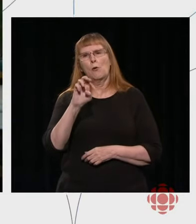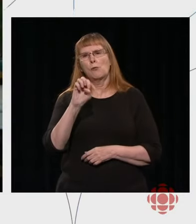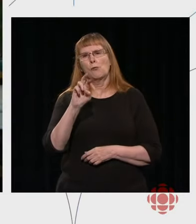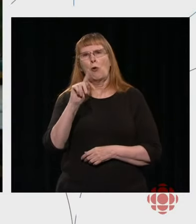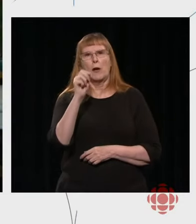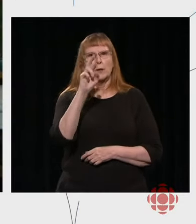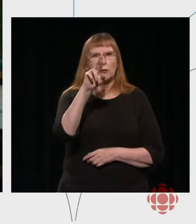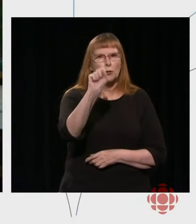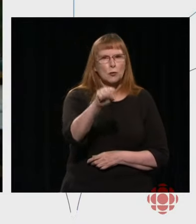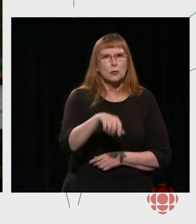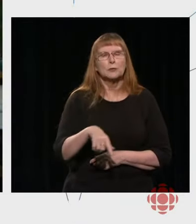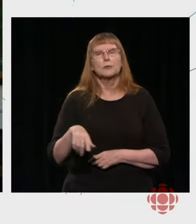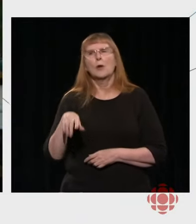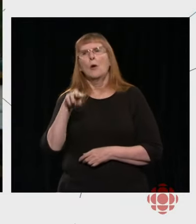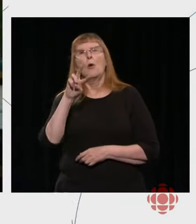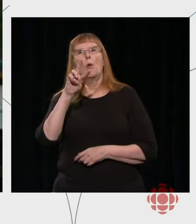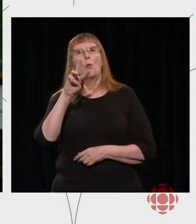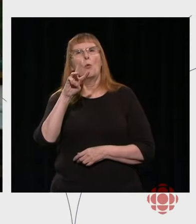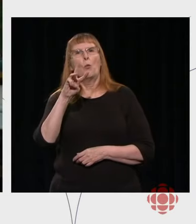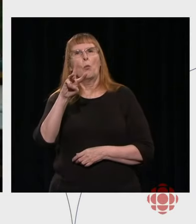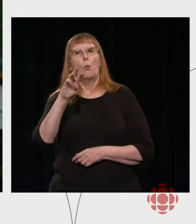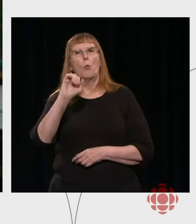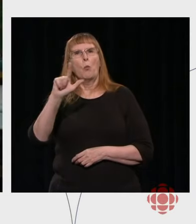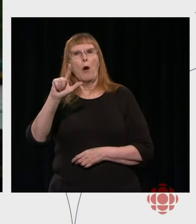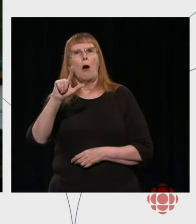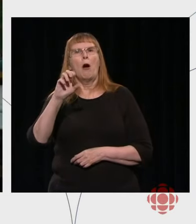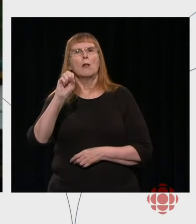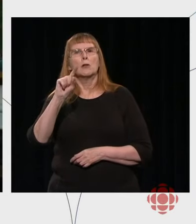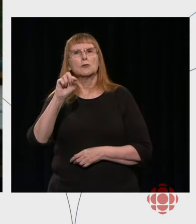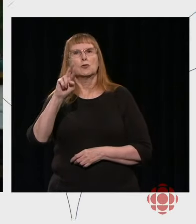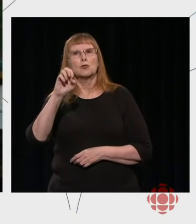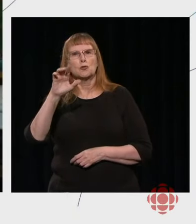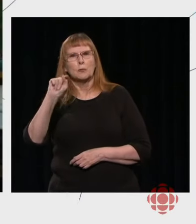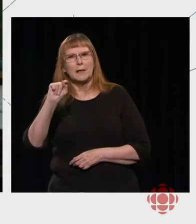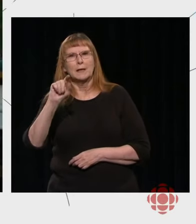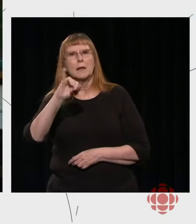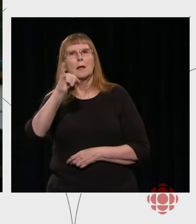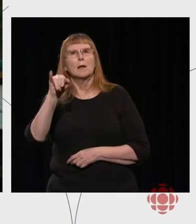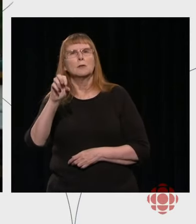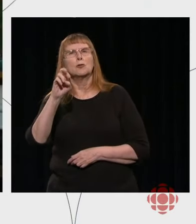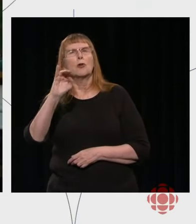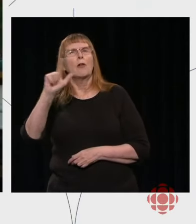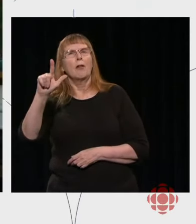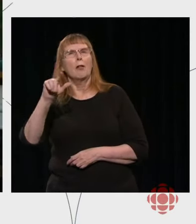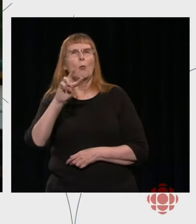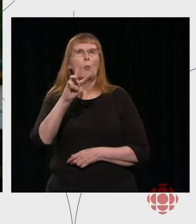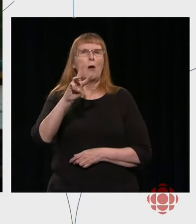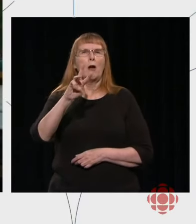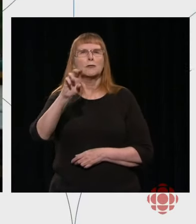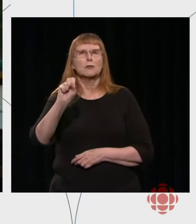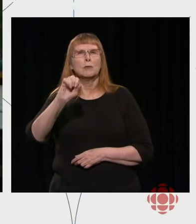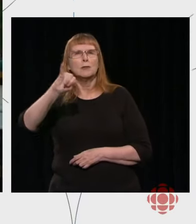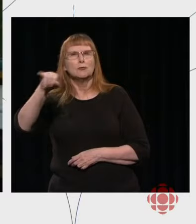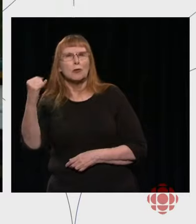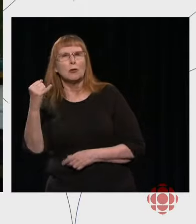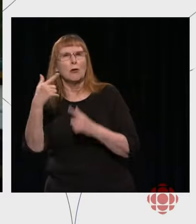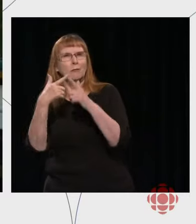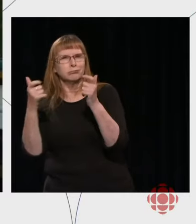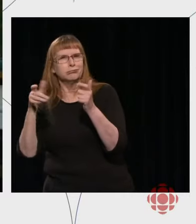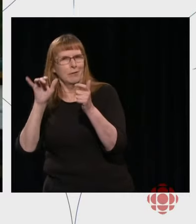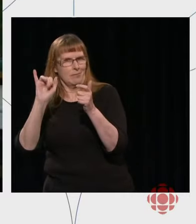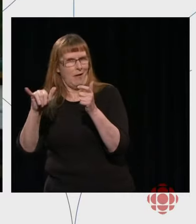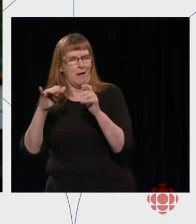CBC, Radio Canada. And this Trusted News Initiative includes a commitment to collaborate on how we can